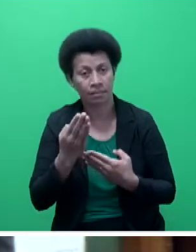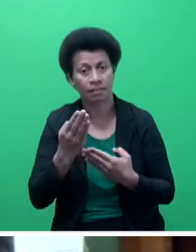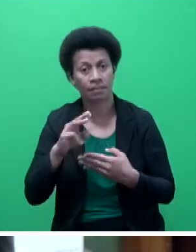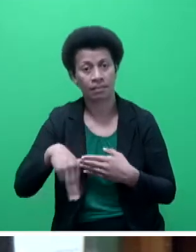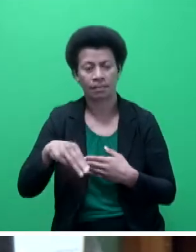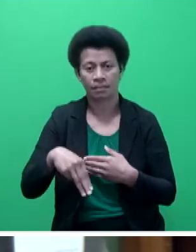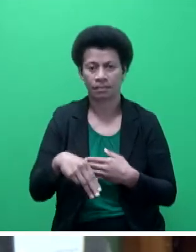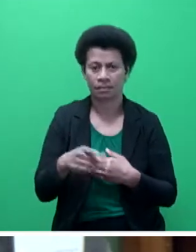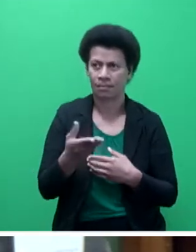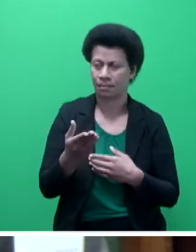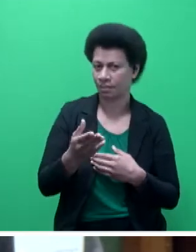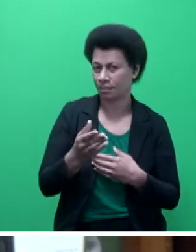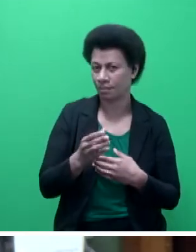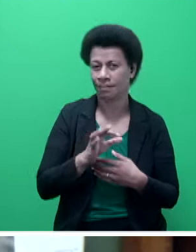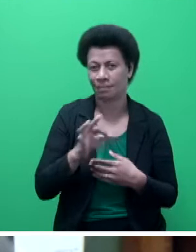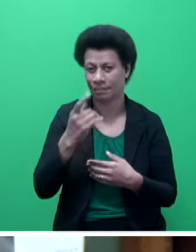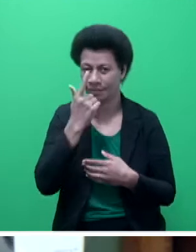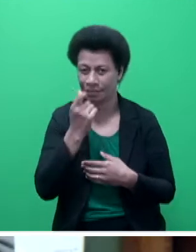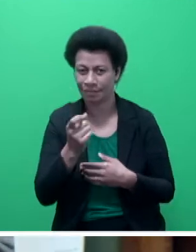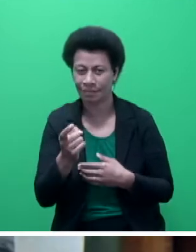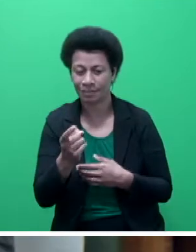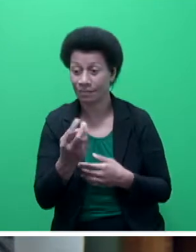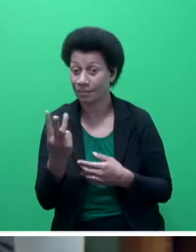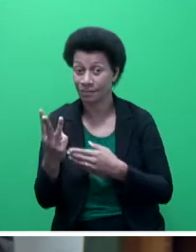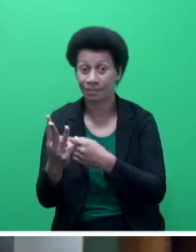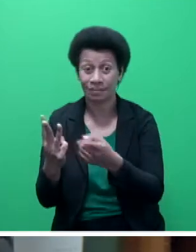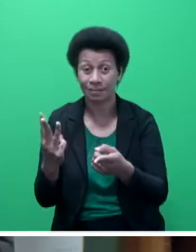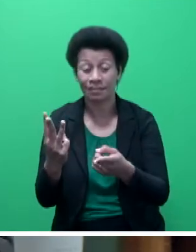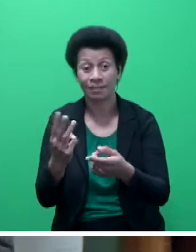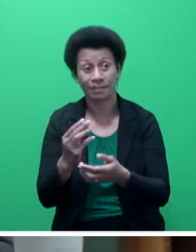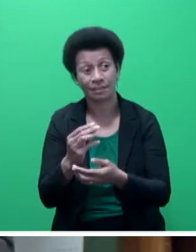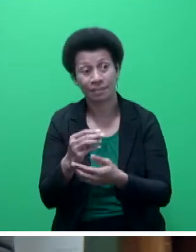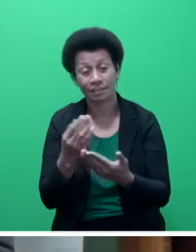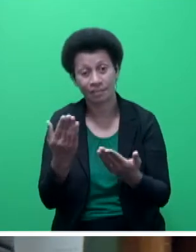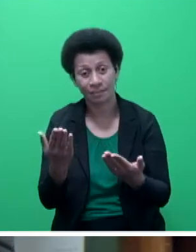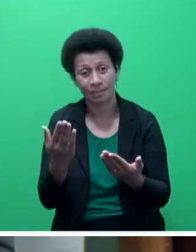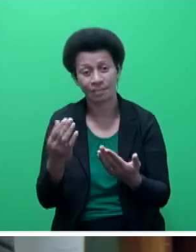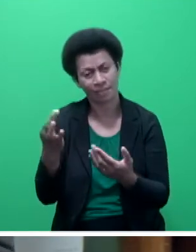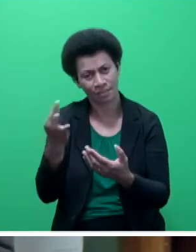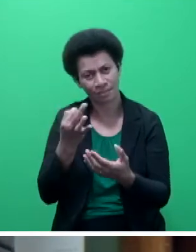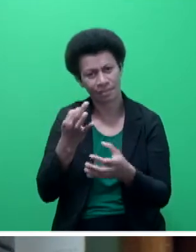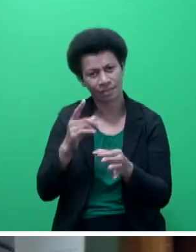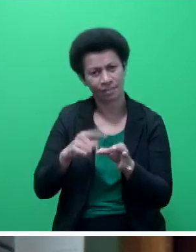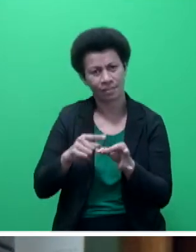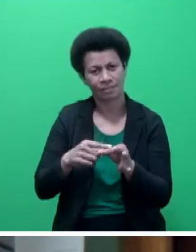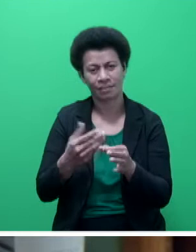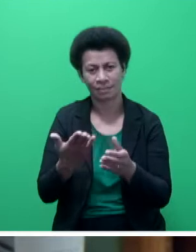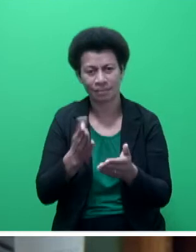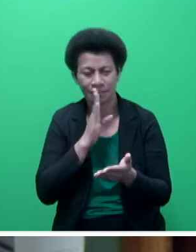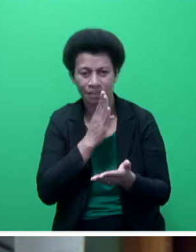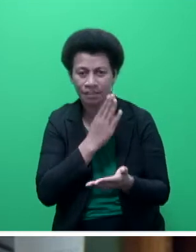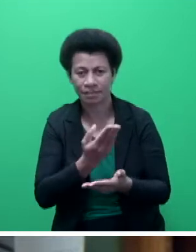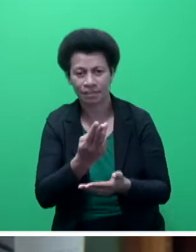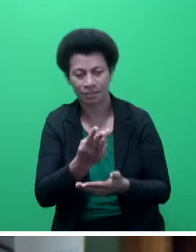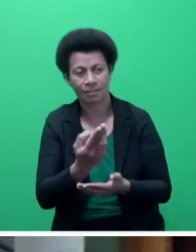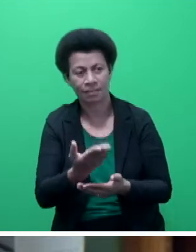muskittiers aren't here, sir, to hear the response, because they're the ones who have been harping on about it. Sir, it is important to that